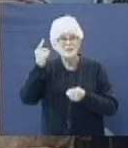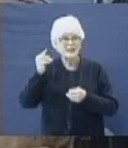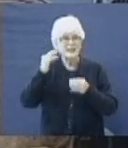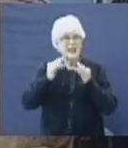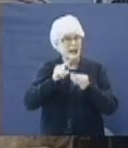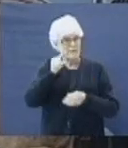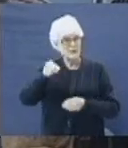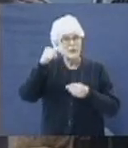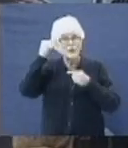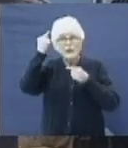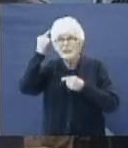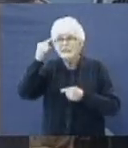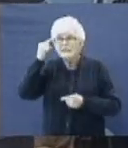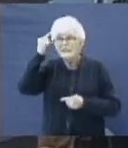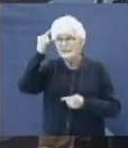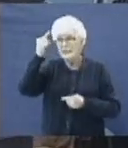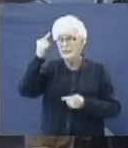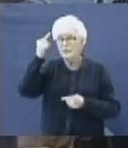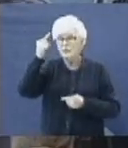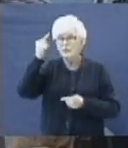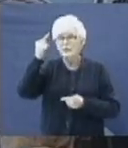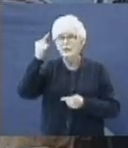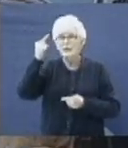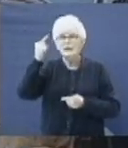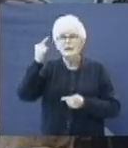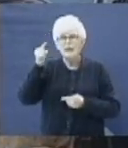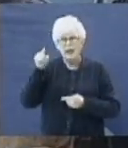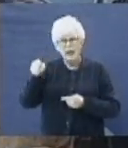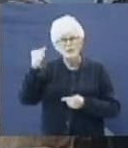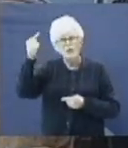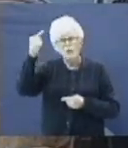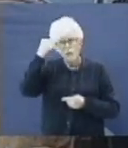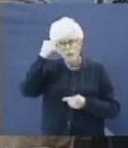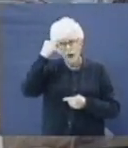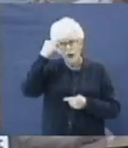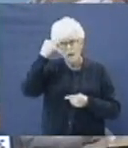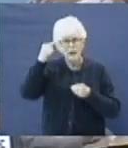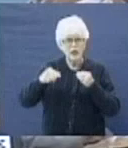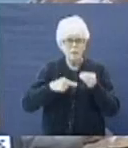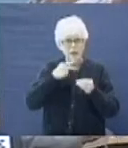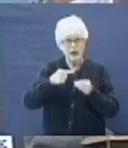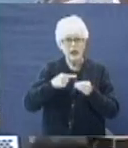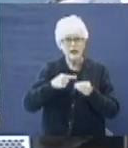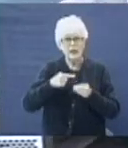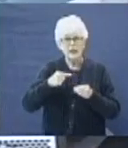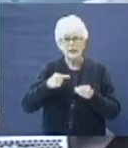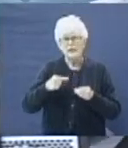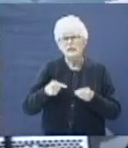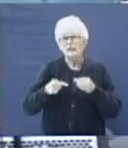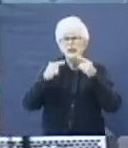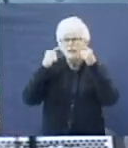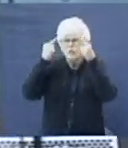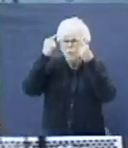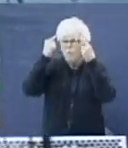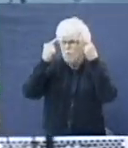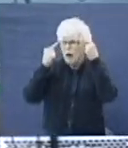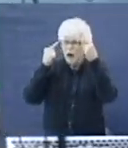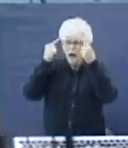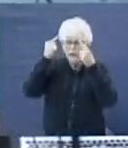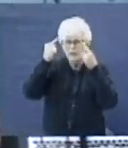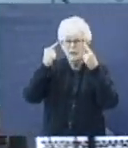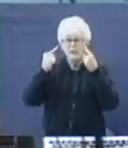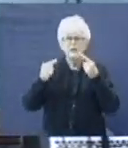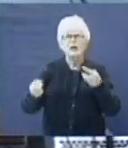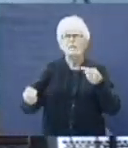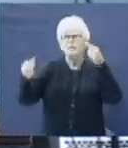considered? Have you thought about it? Have you pondered? Have you